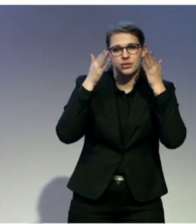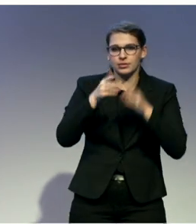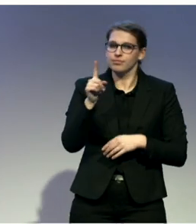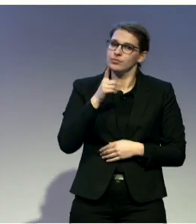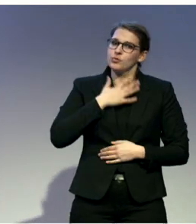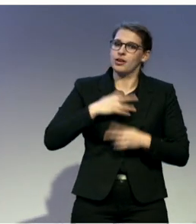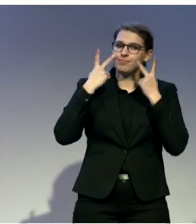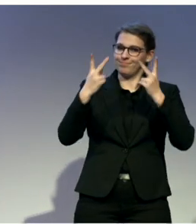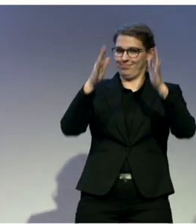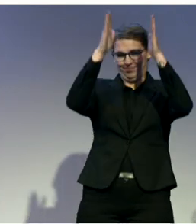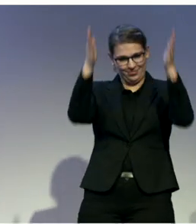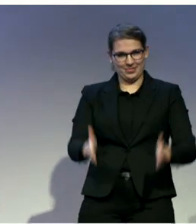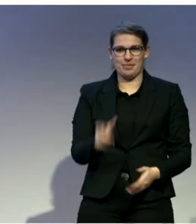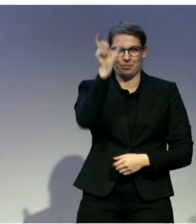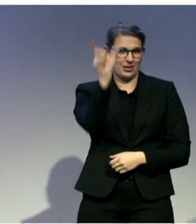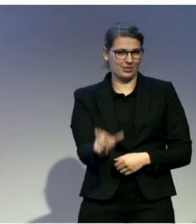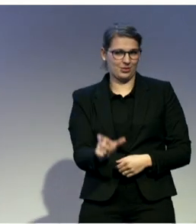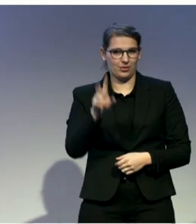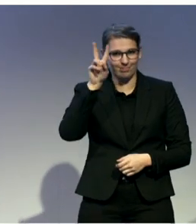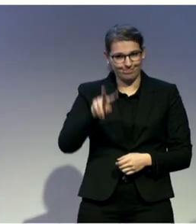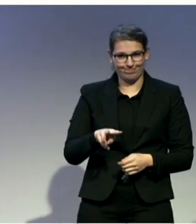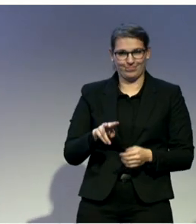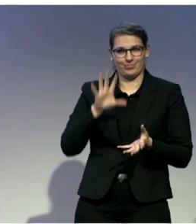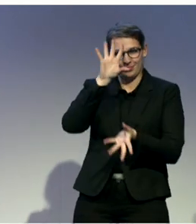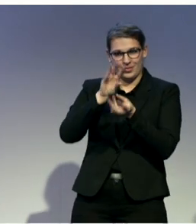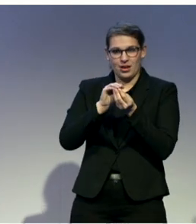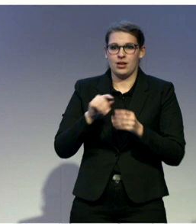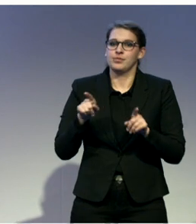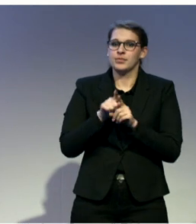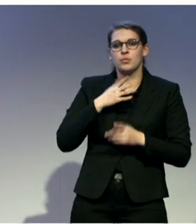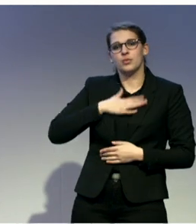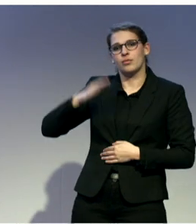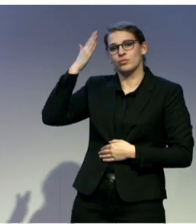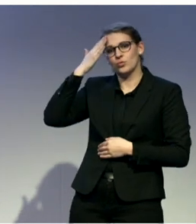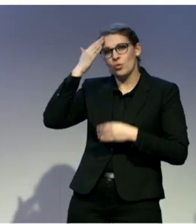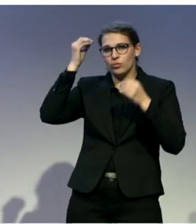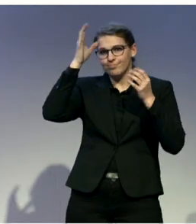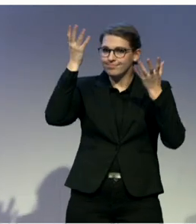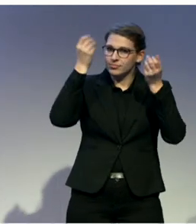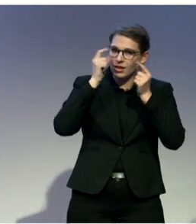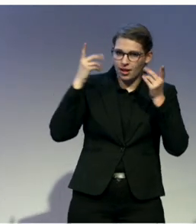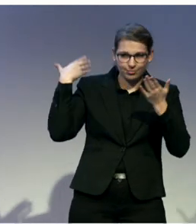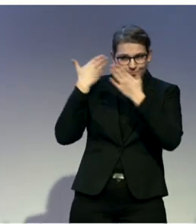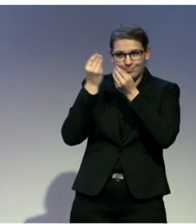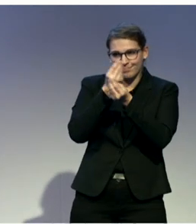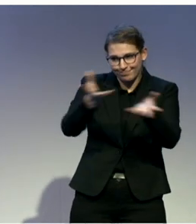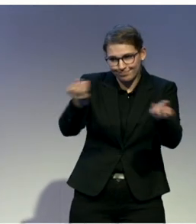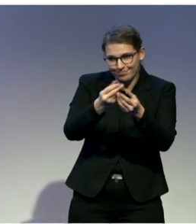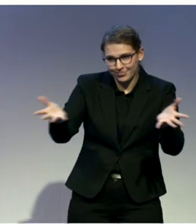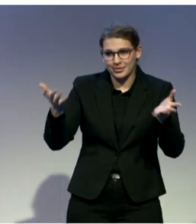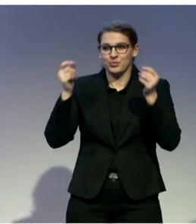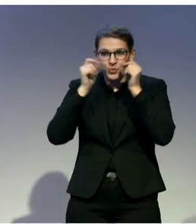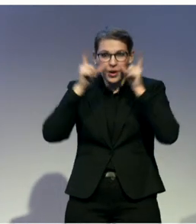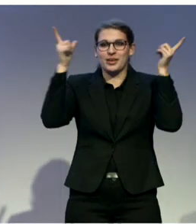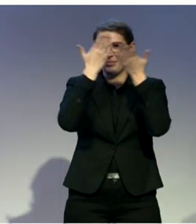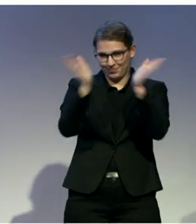project that I was talking about, for many years, it was free. Today, it's for a very small amount, and you're only obligated for